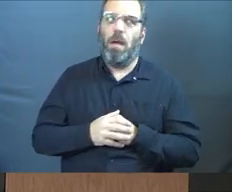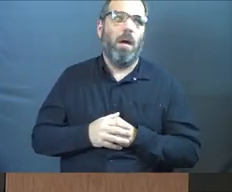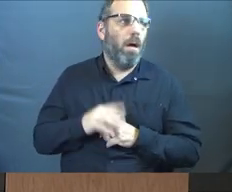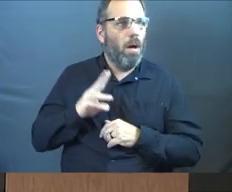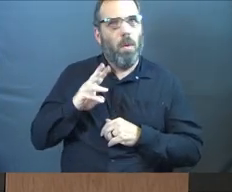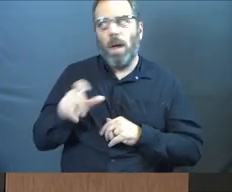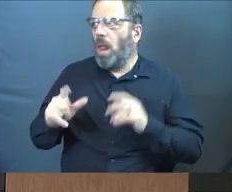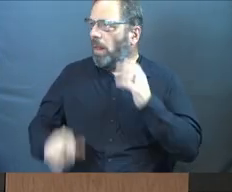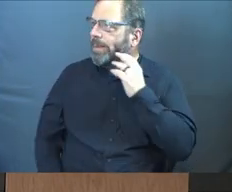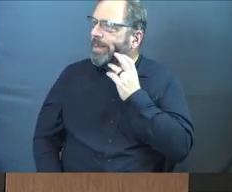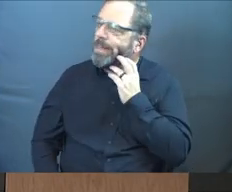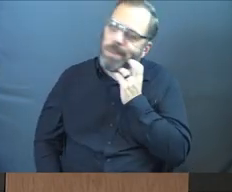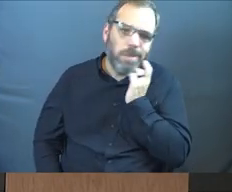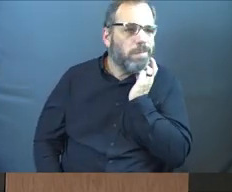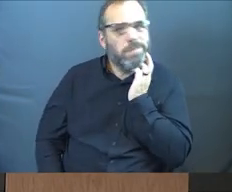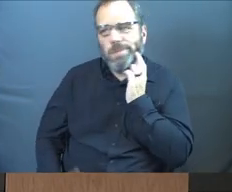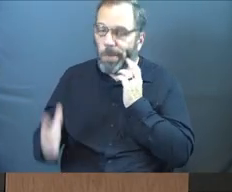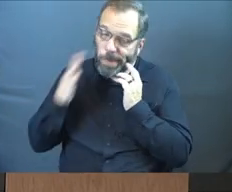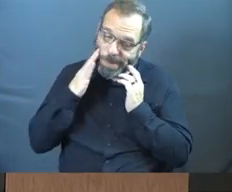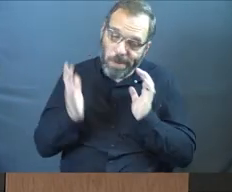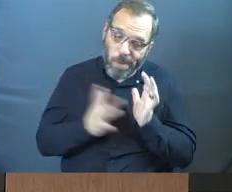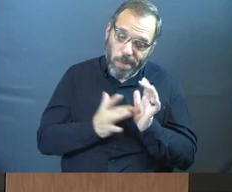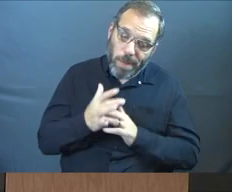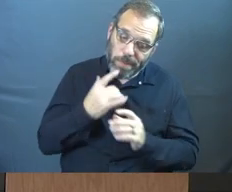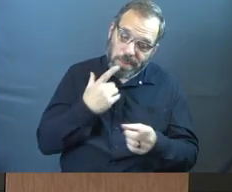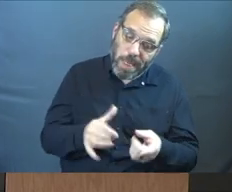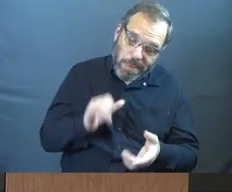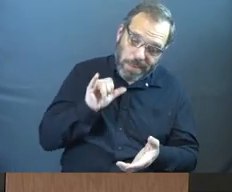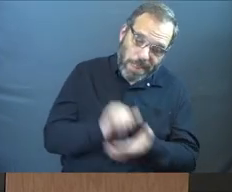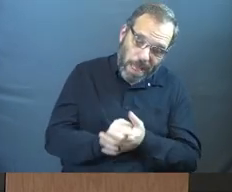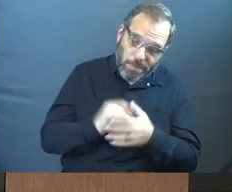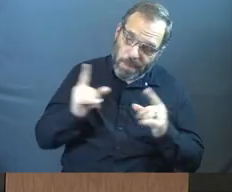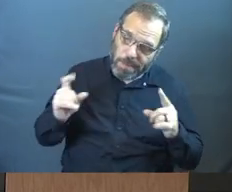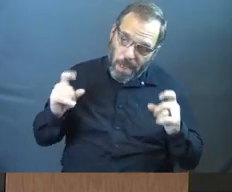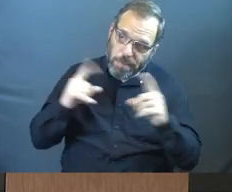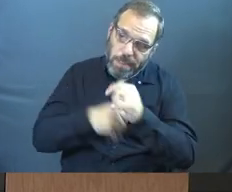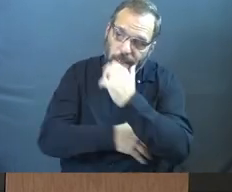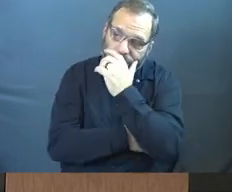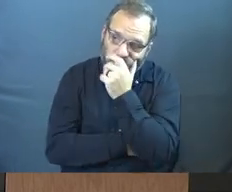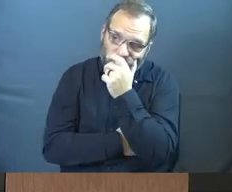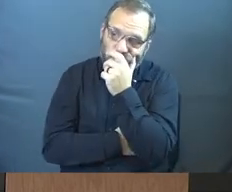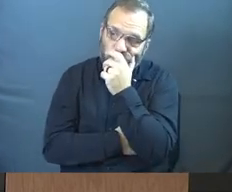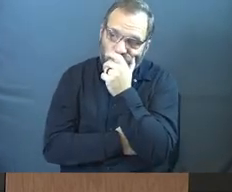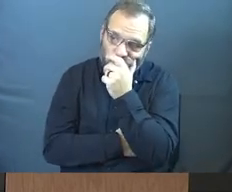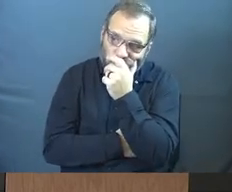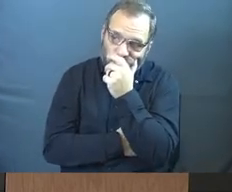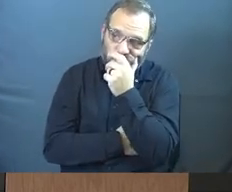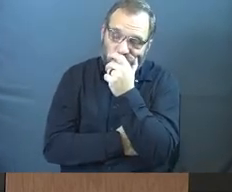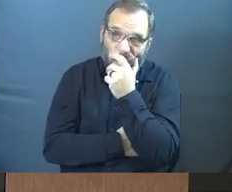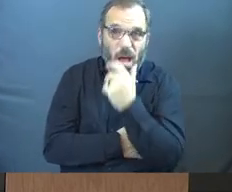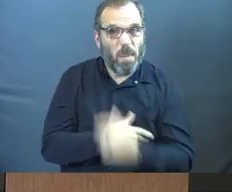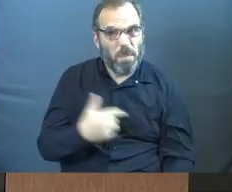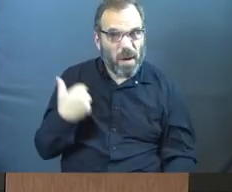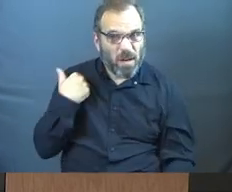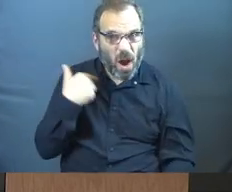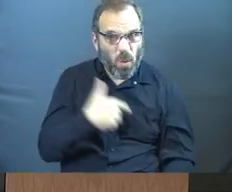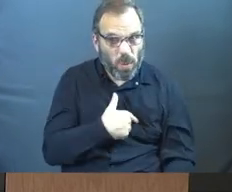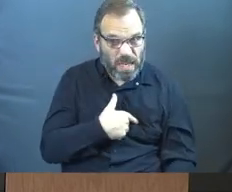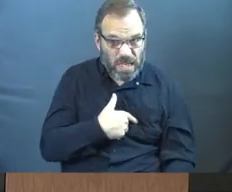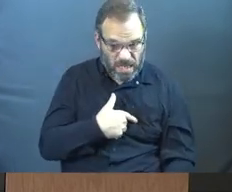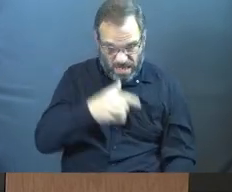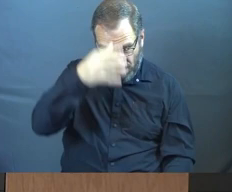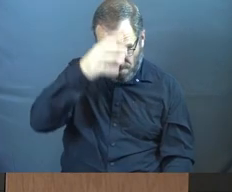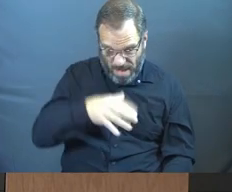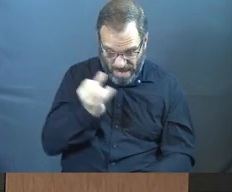well, we know the Bible says this, but it's going to be complicated. But are we the ones that are making it